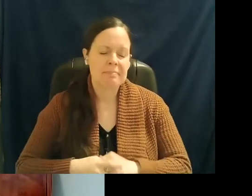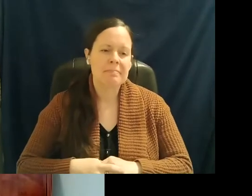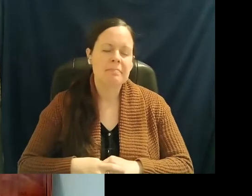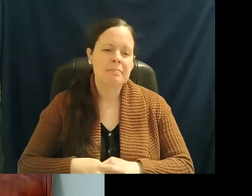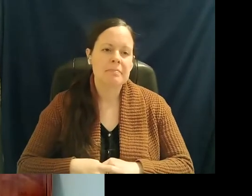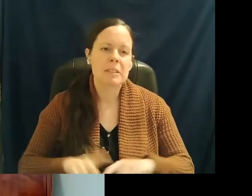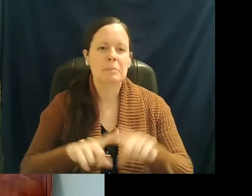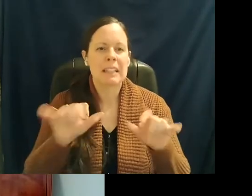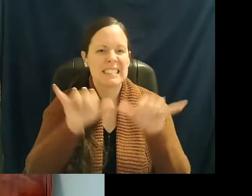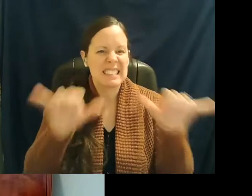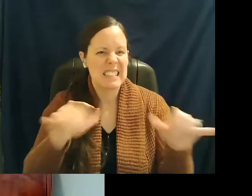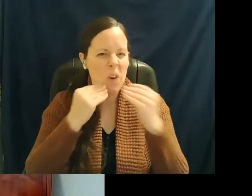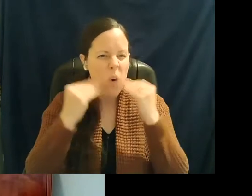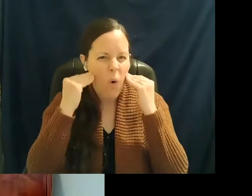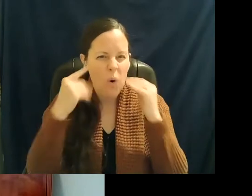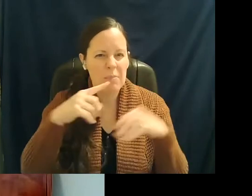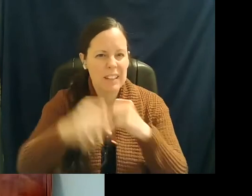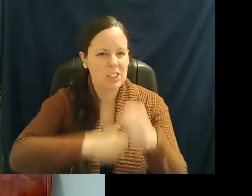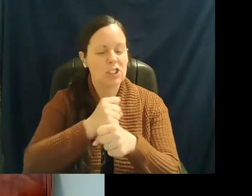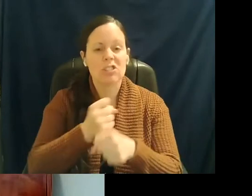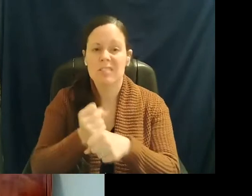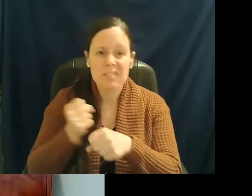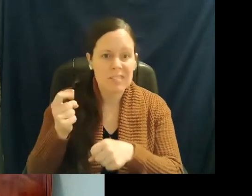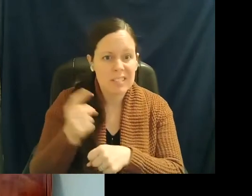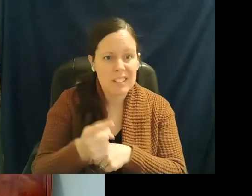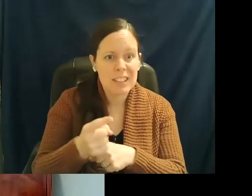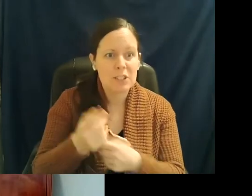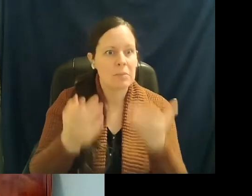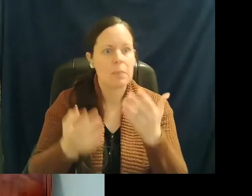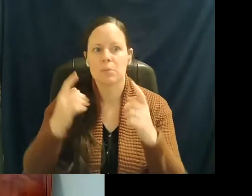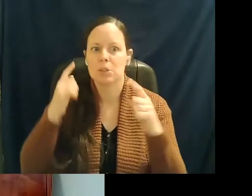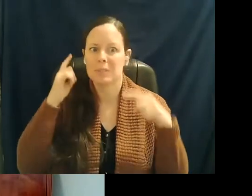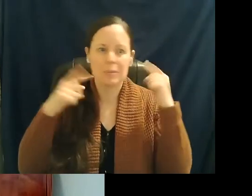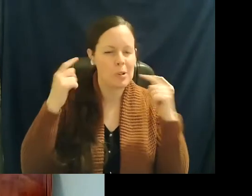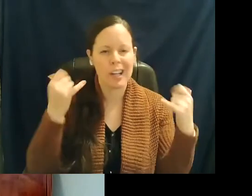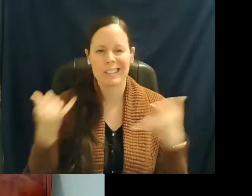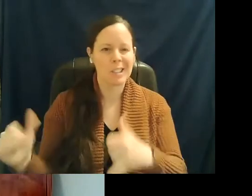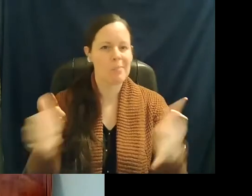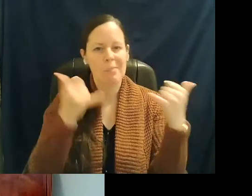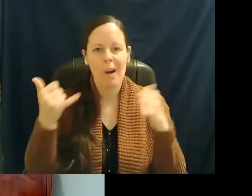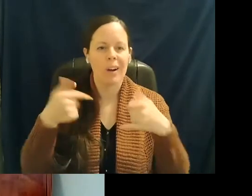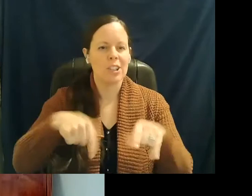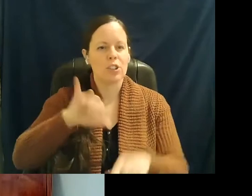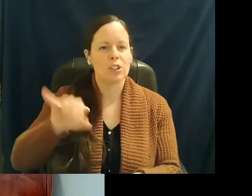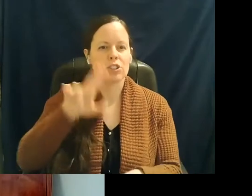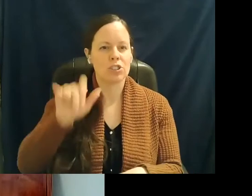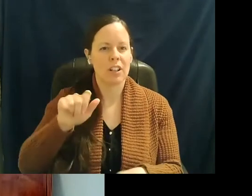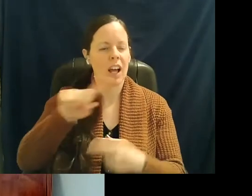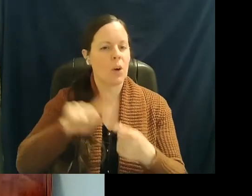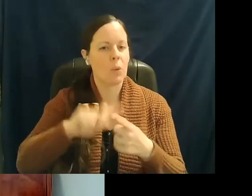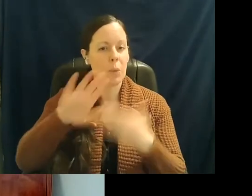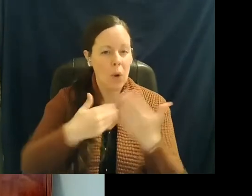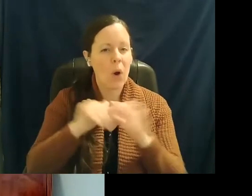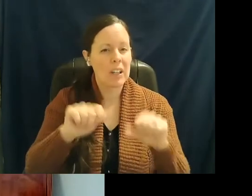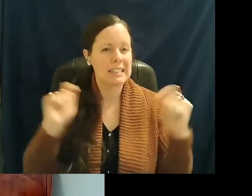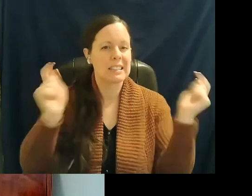stay home this year, and then next year, maybe we'll do some crazy party in July when we can all celebrate, you know, when this